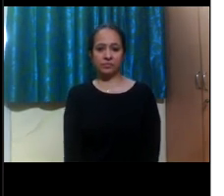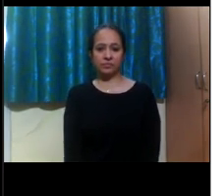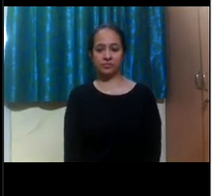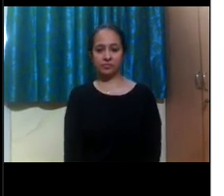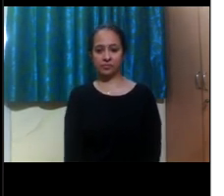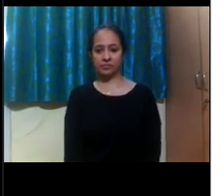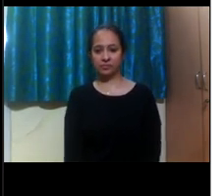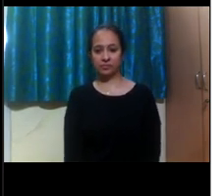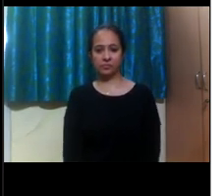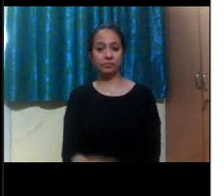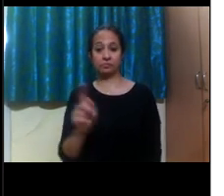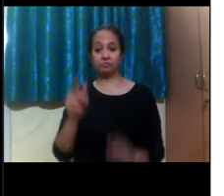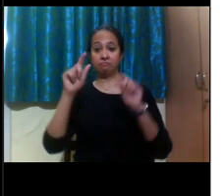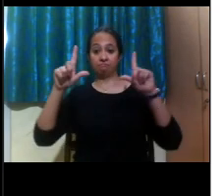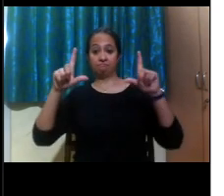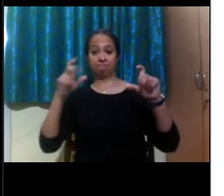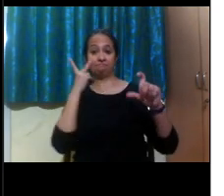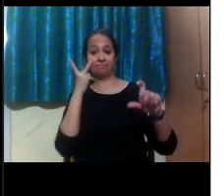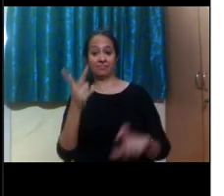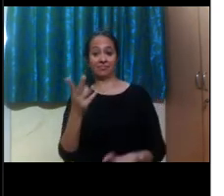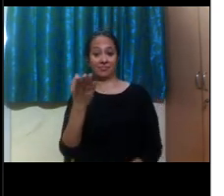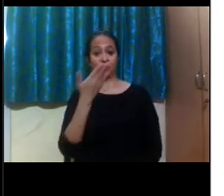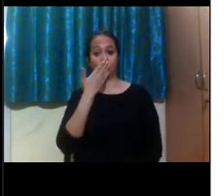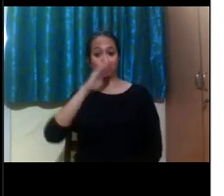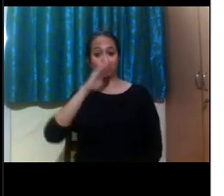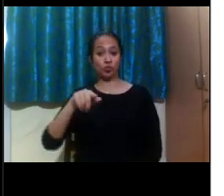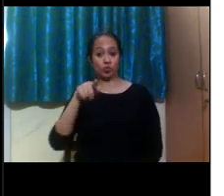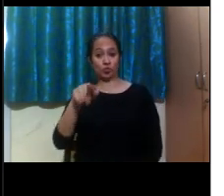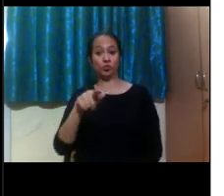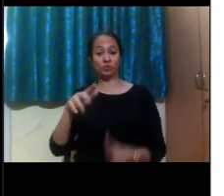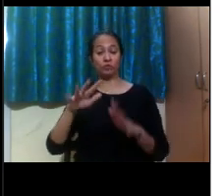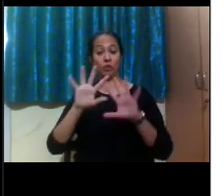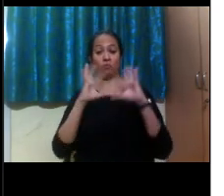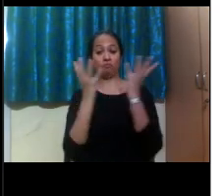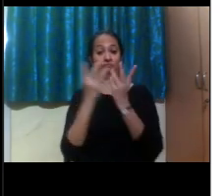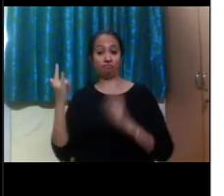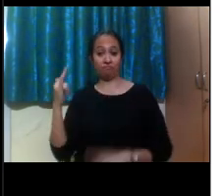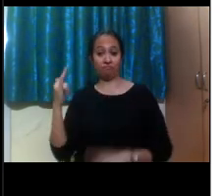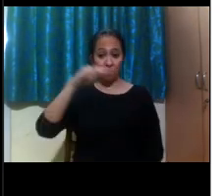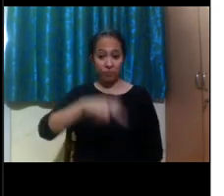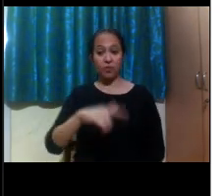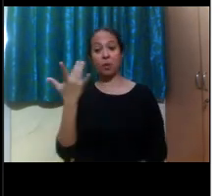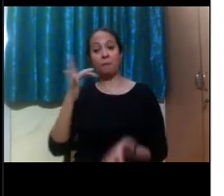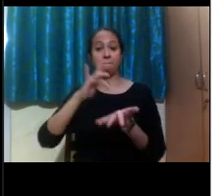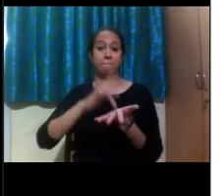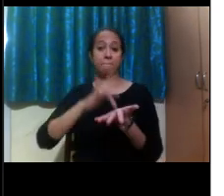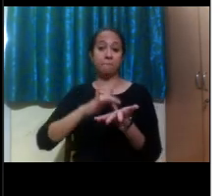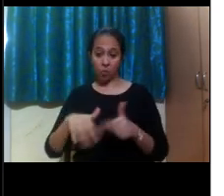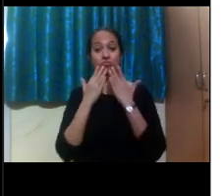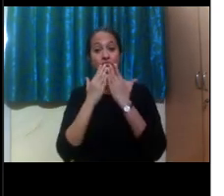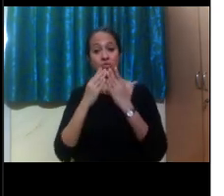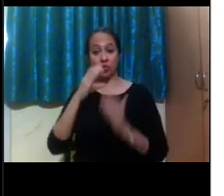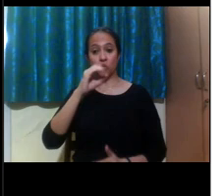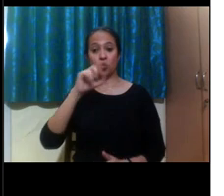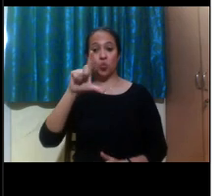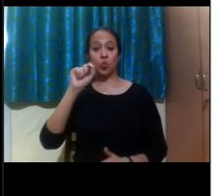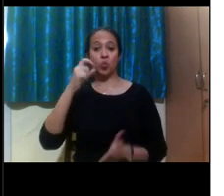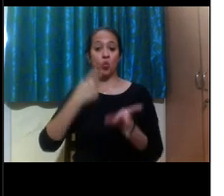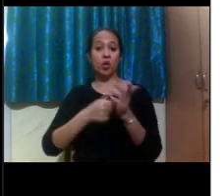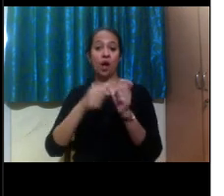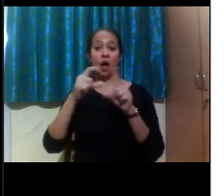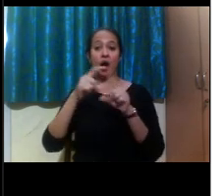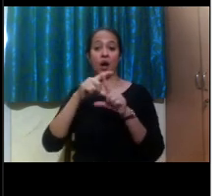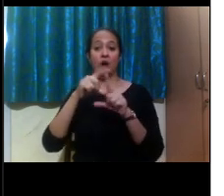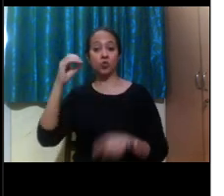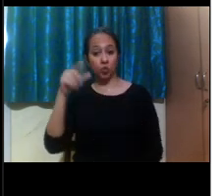And pictured here is a student, an international student who studied in Colorado and he's blind and he's at a top of the